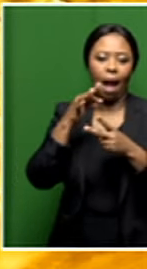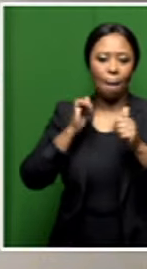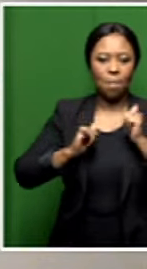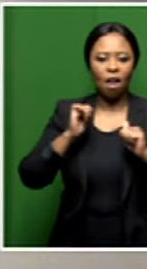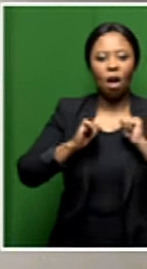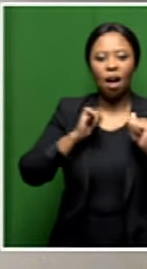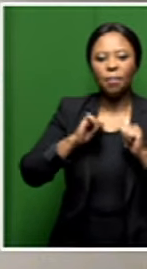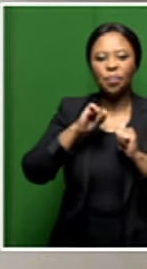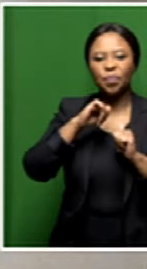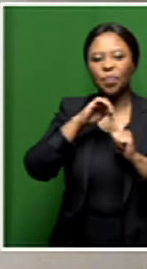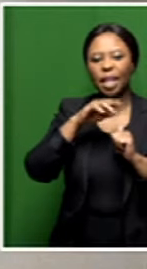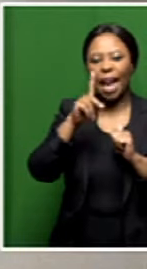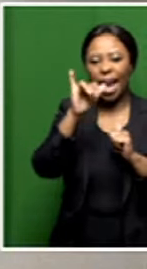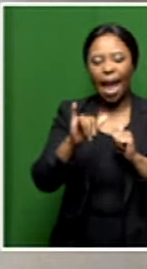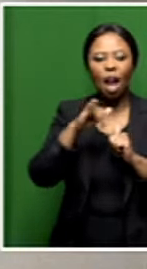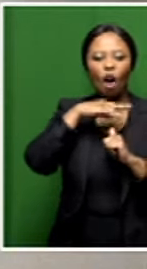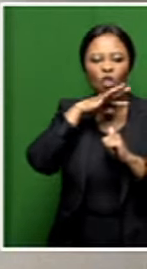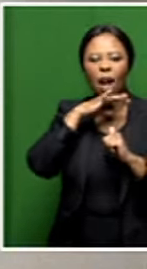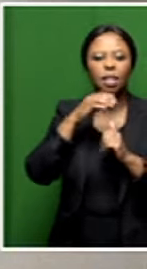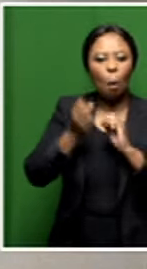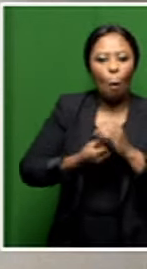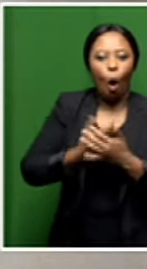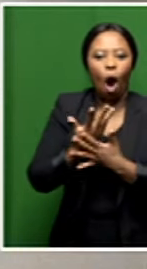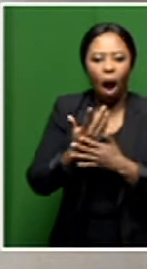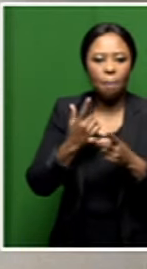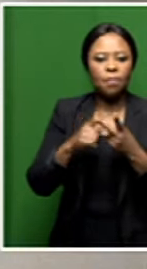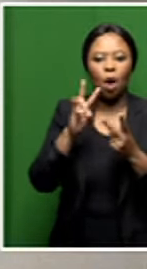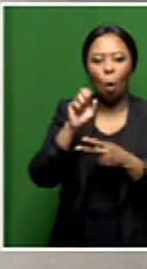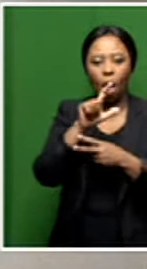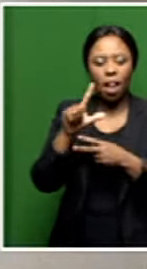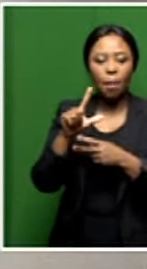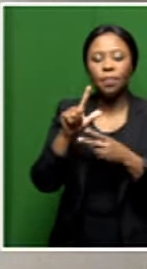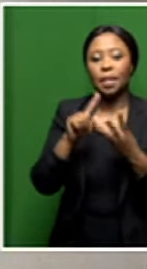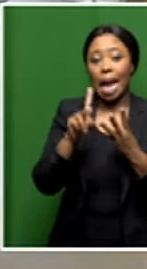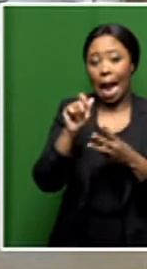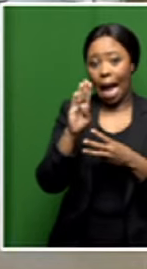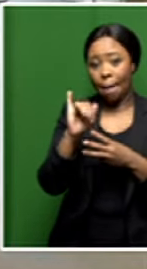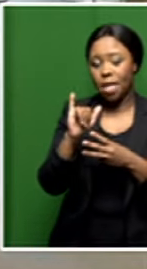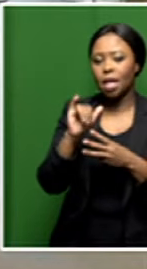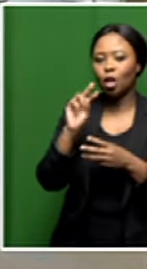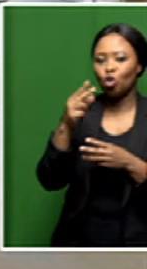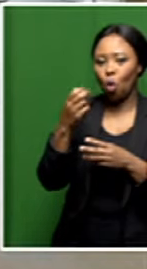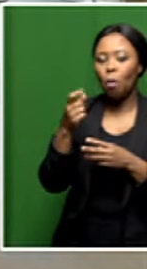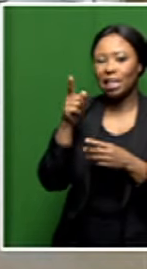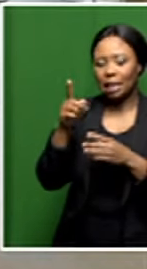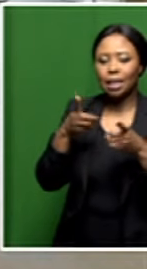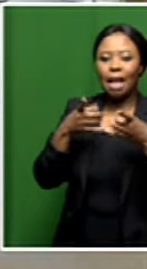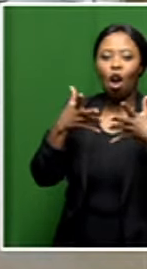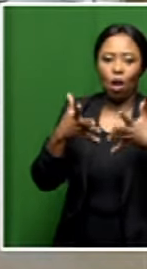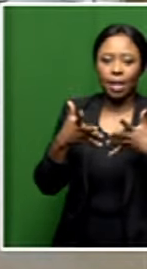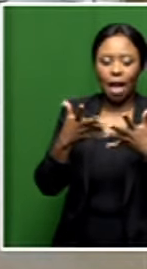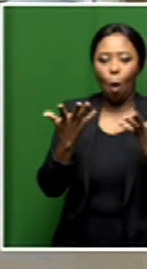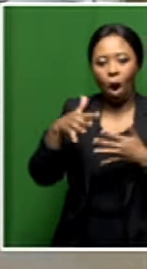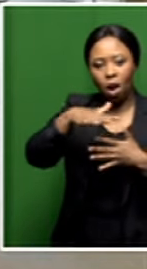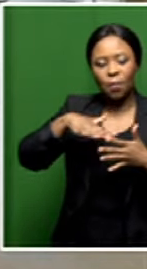Afrikaans Poems and Willem Boshoff's exhibition titled Word Wolves. Gabi Ngobo is the curatorial director at the